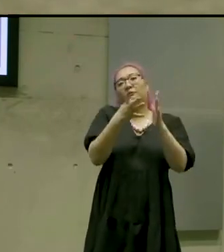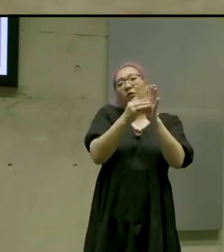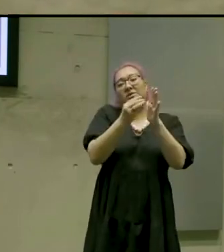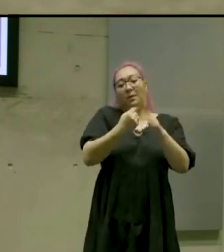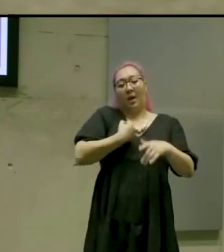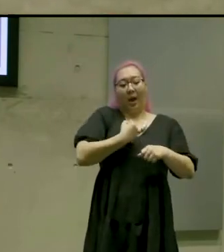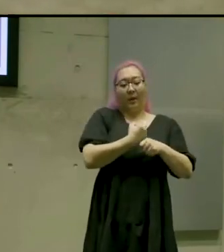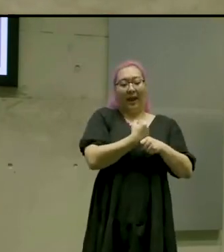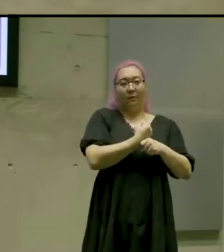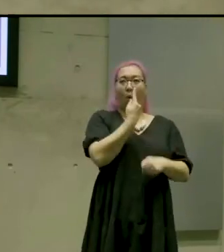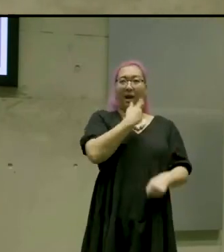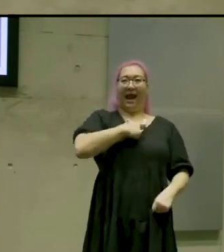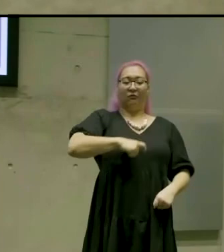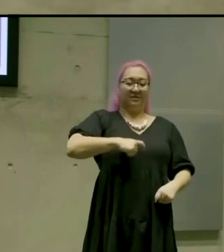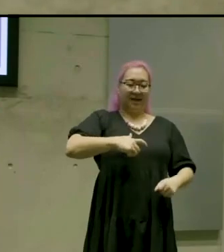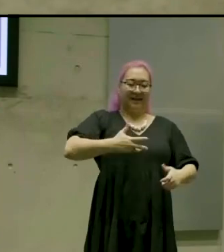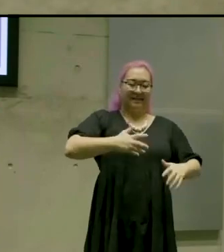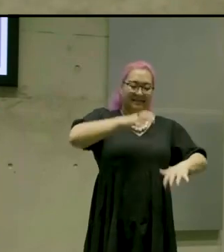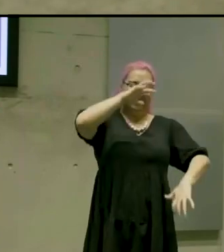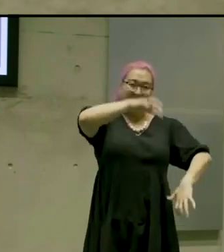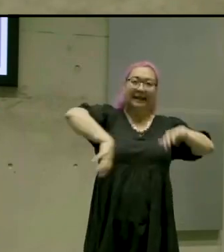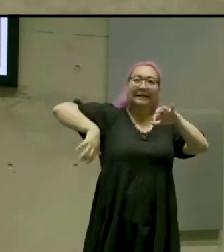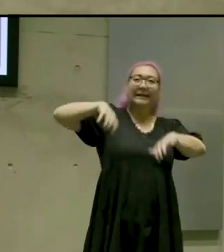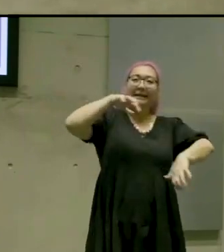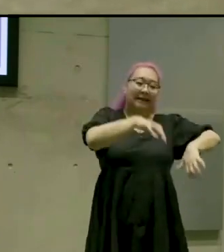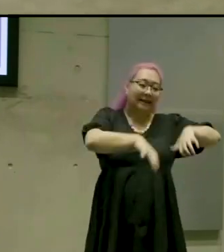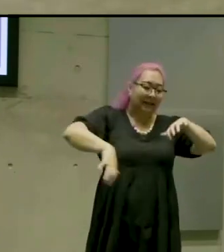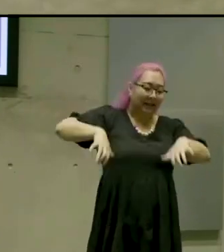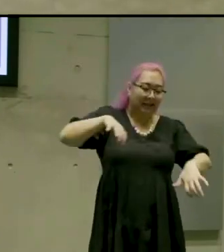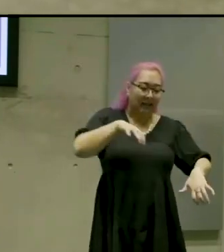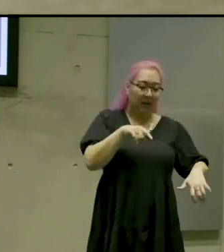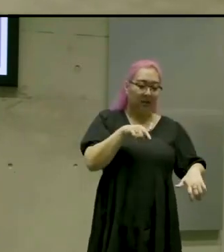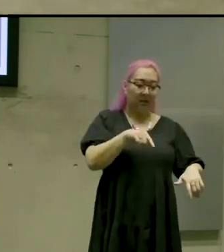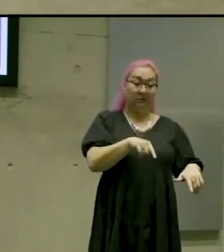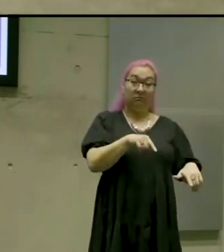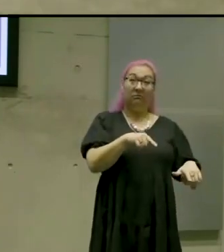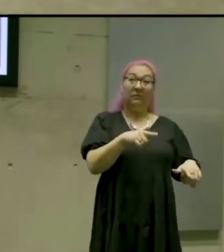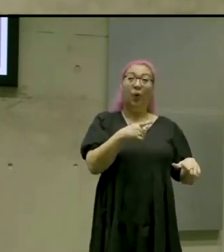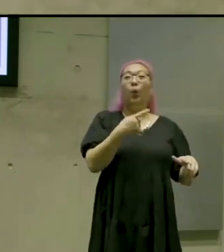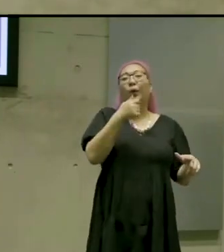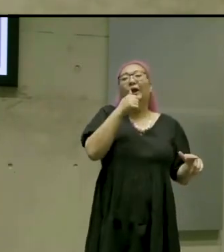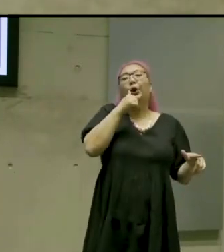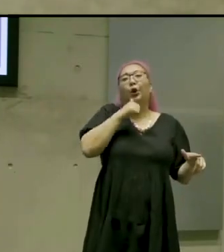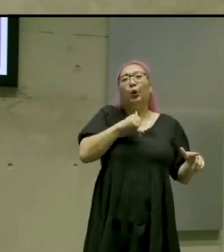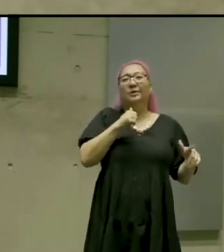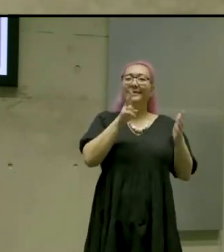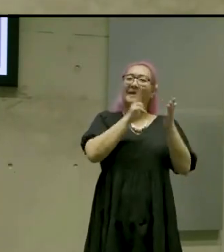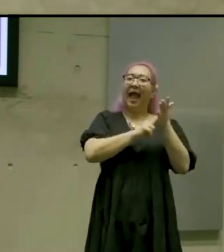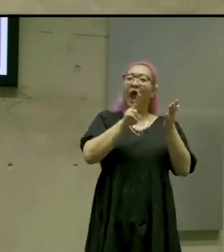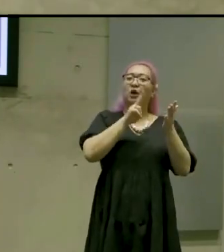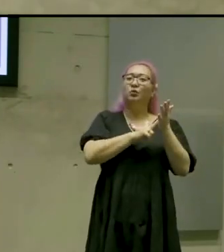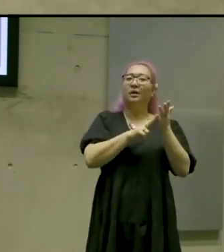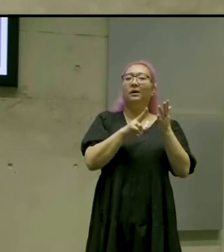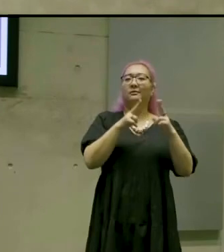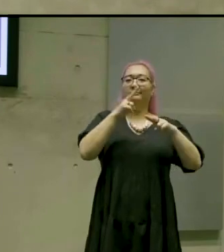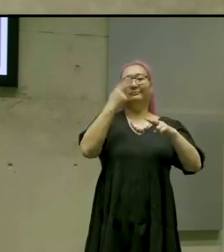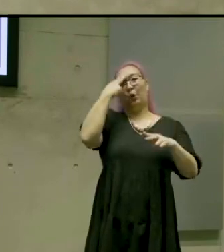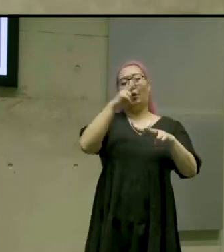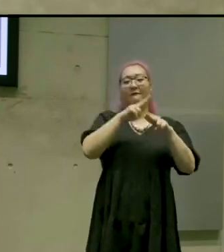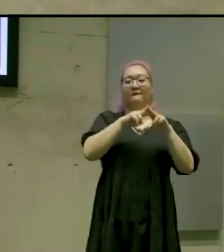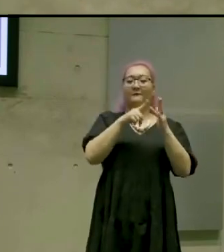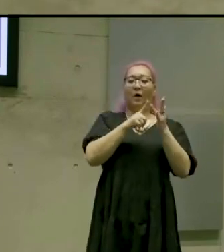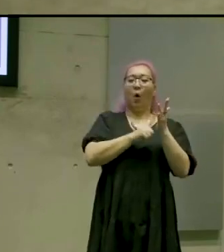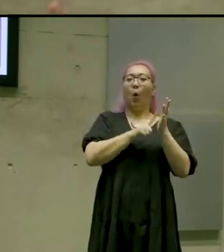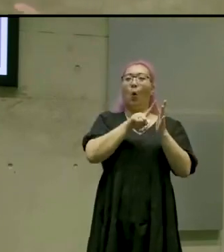some uh foley signs there so we have audio captions that sort of come up similar to the dialogue